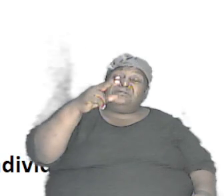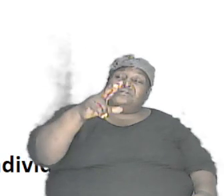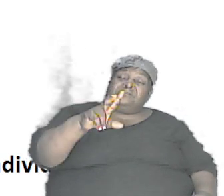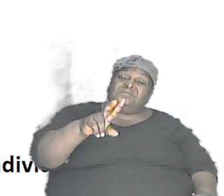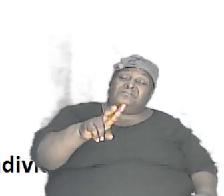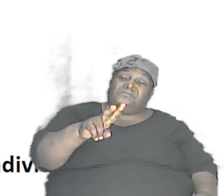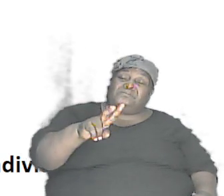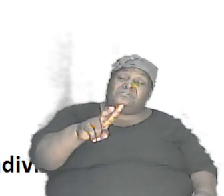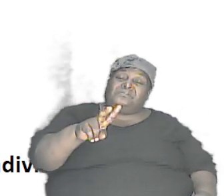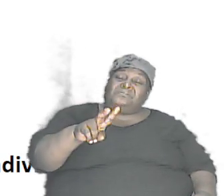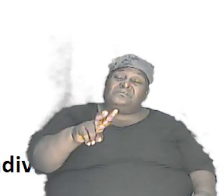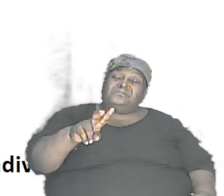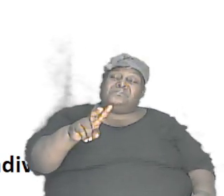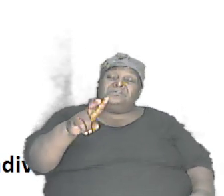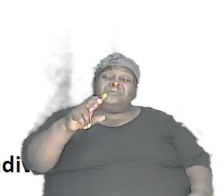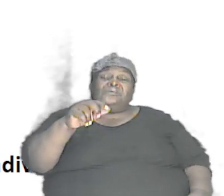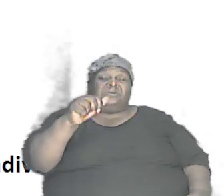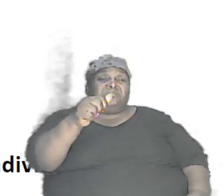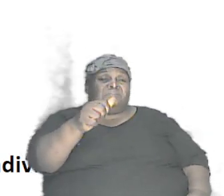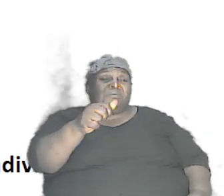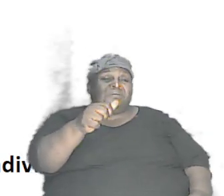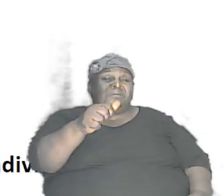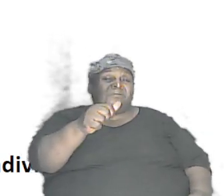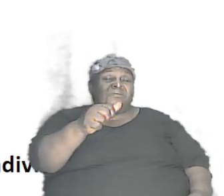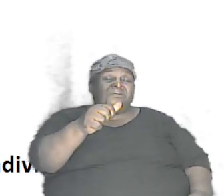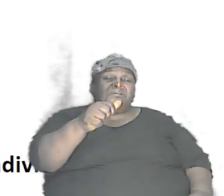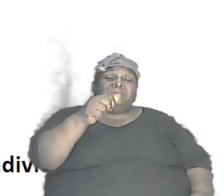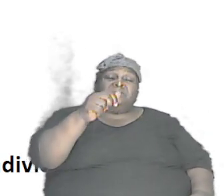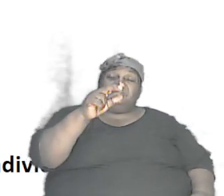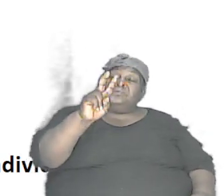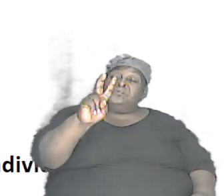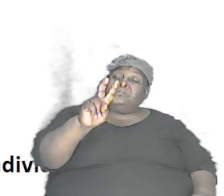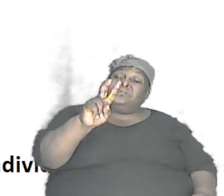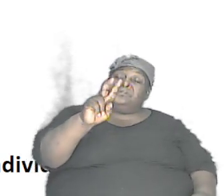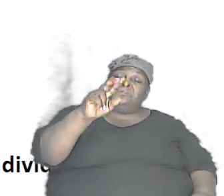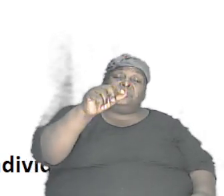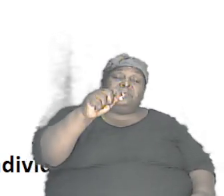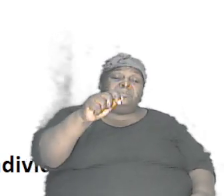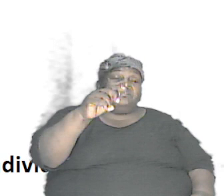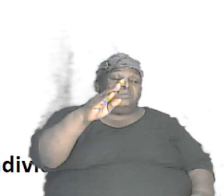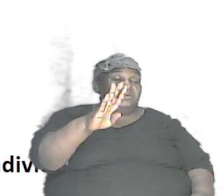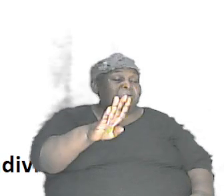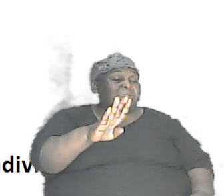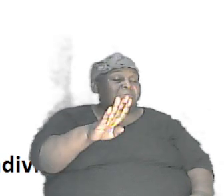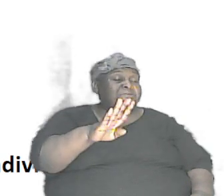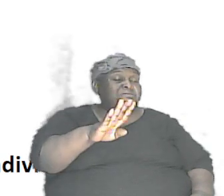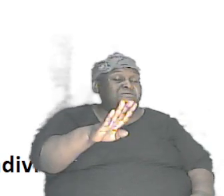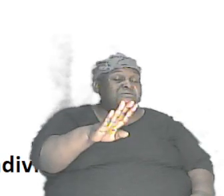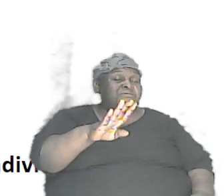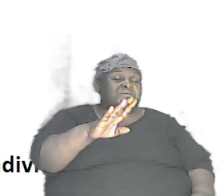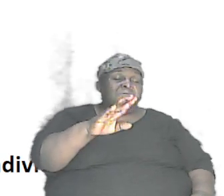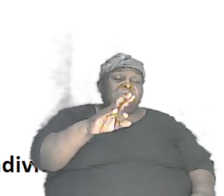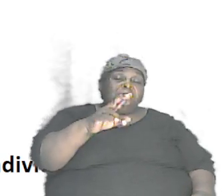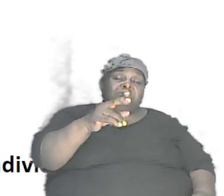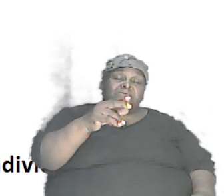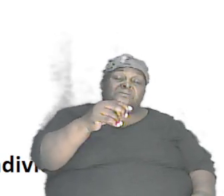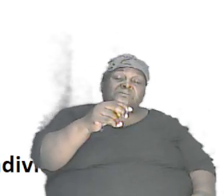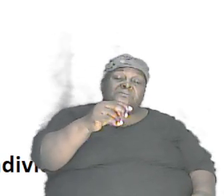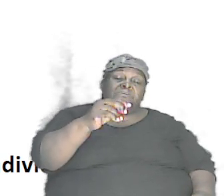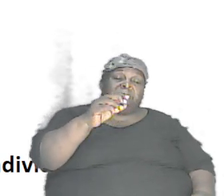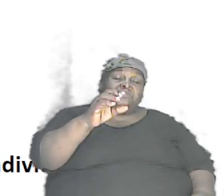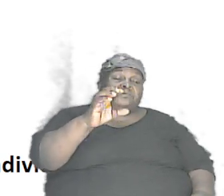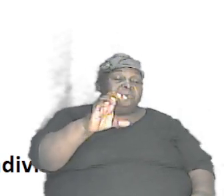two common A's, two common B's, and two common C's,